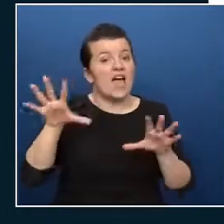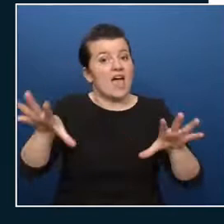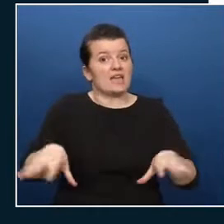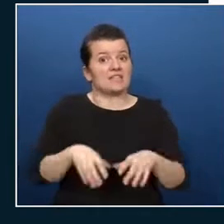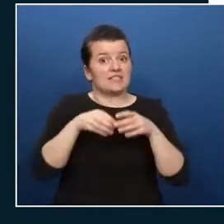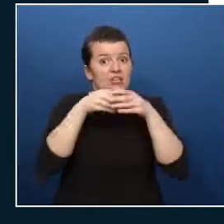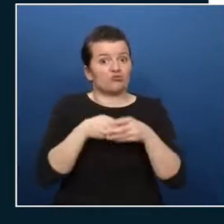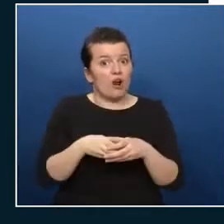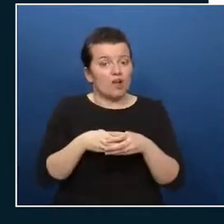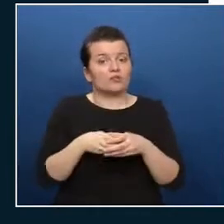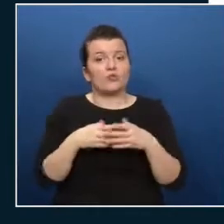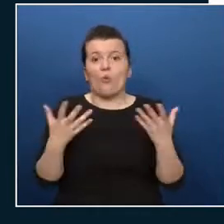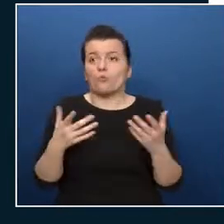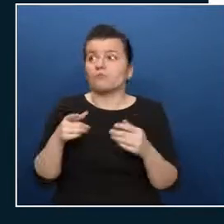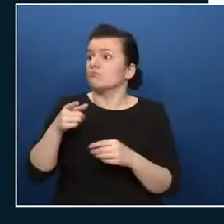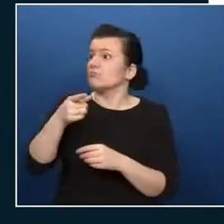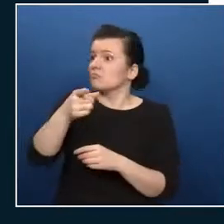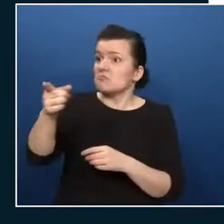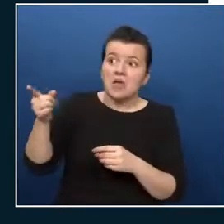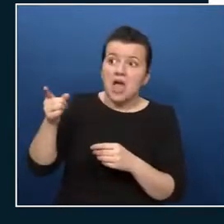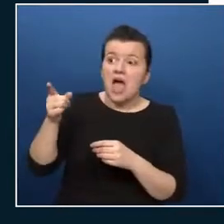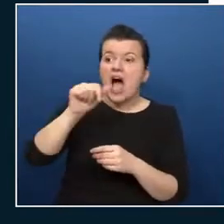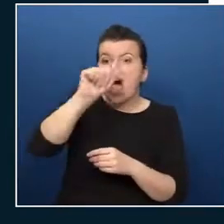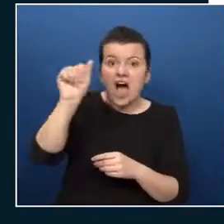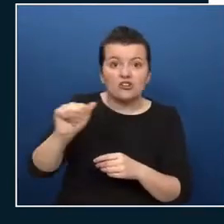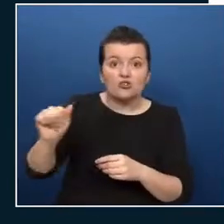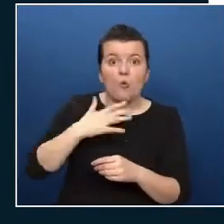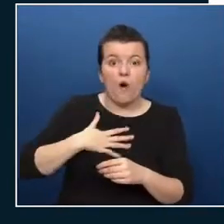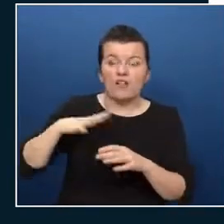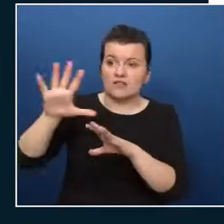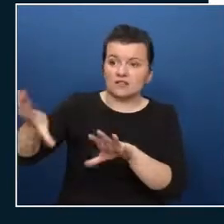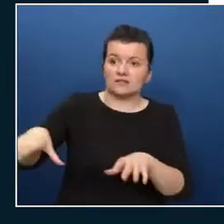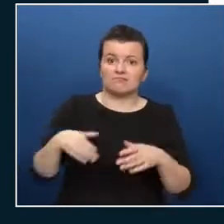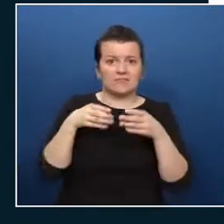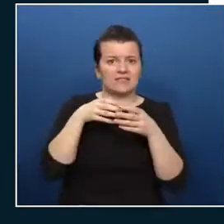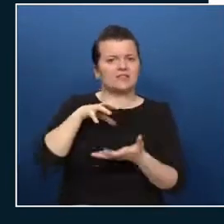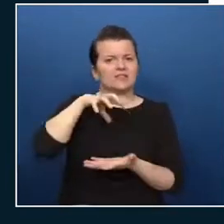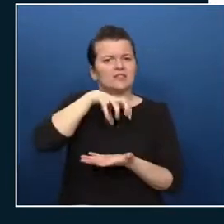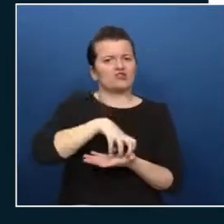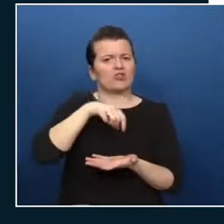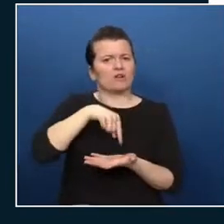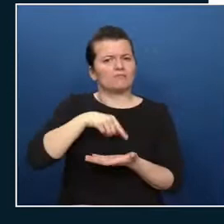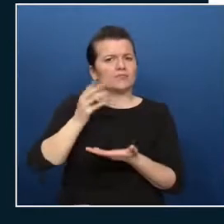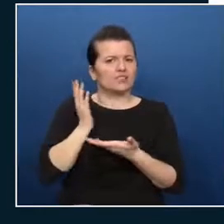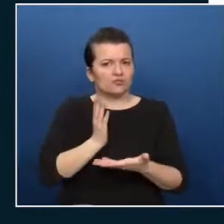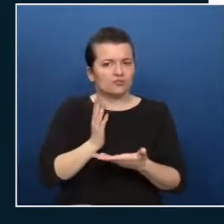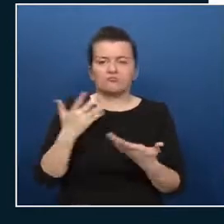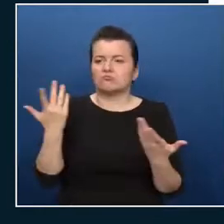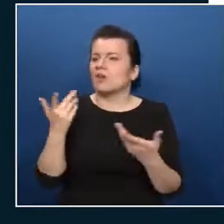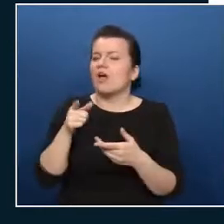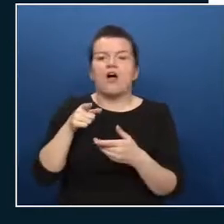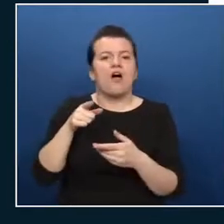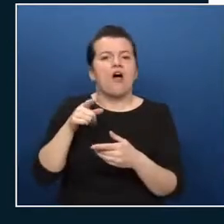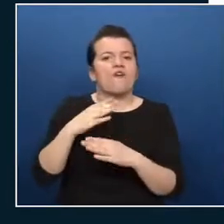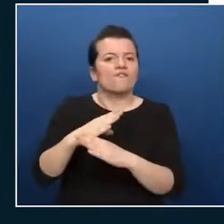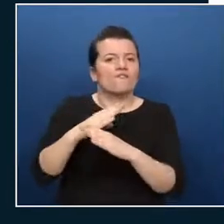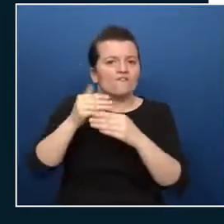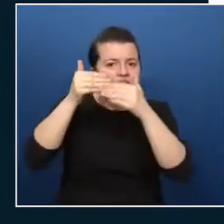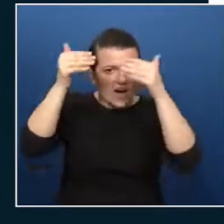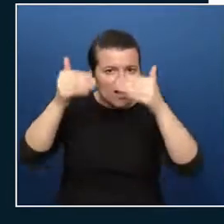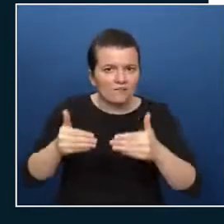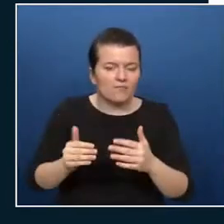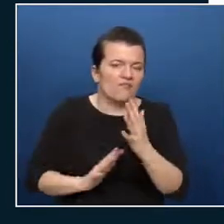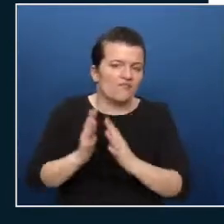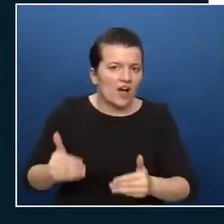that's using Azure can use the centralized services the centralized domain controllers as your firewall all that stuff because everything